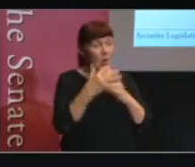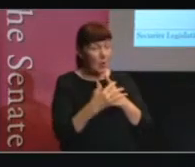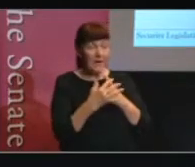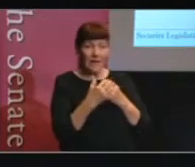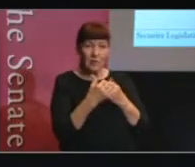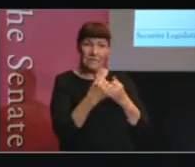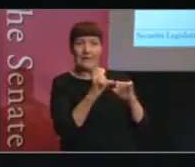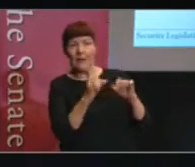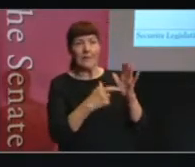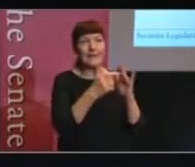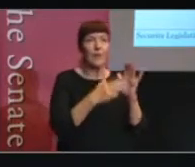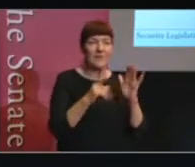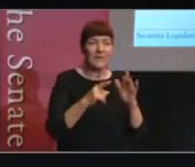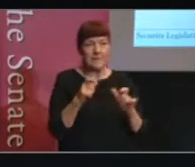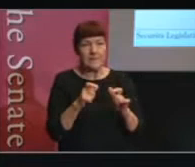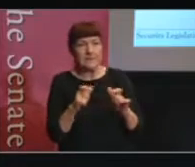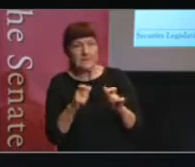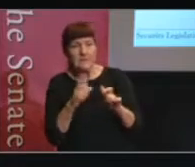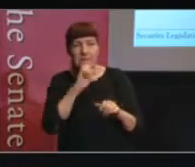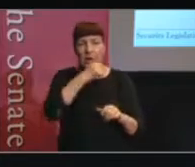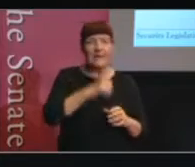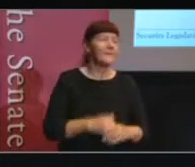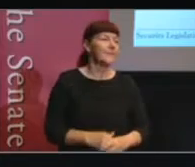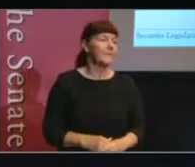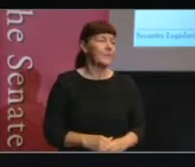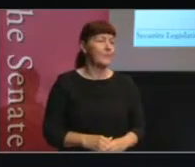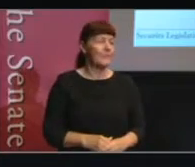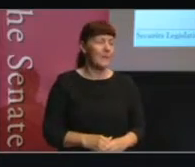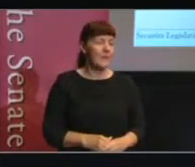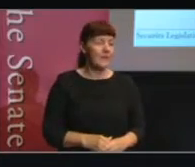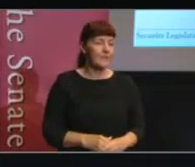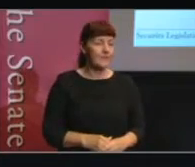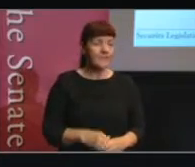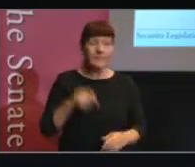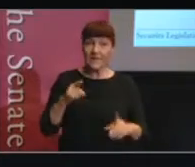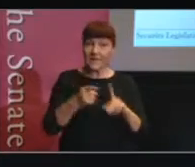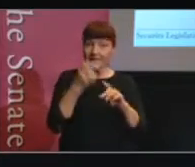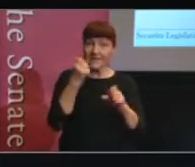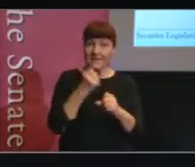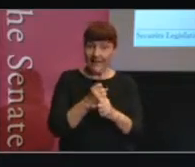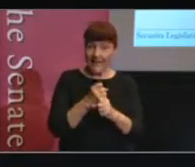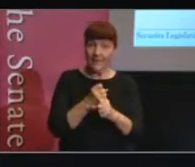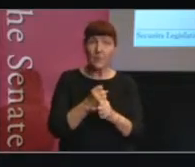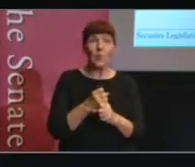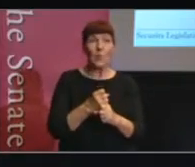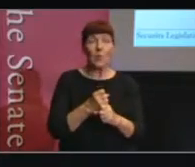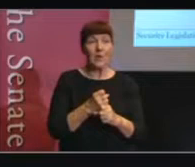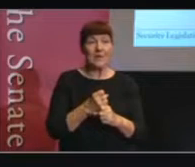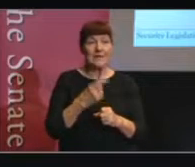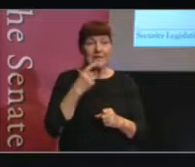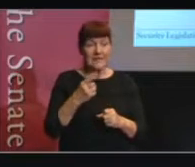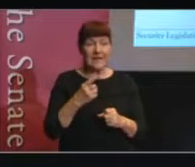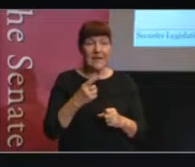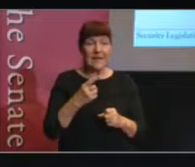tightly controlled membership. This example also shows why looking only at legislative impact